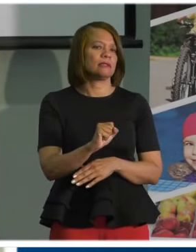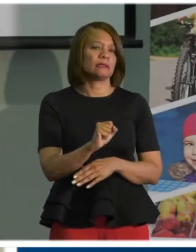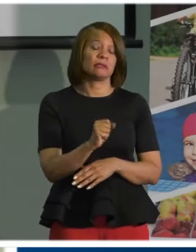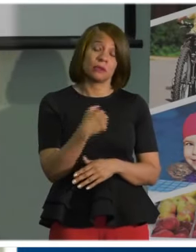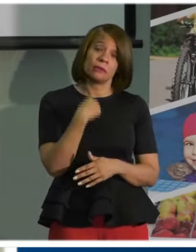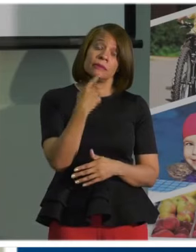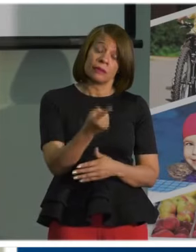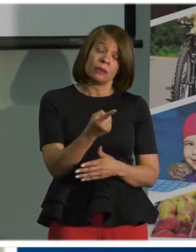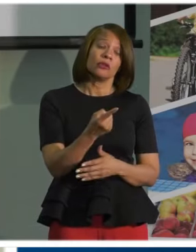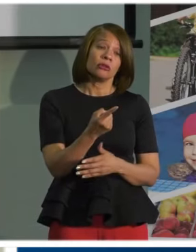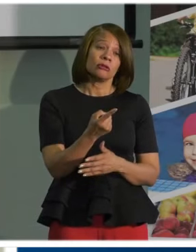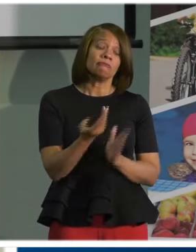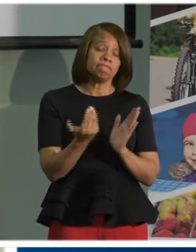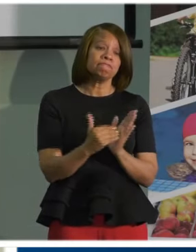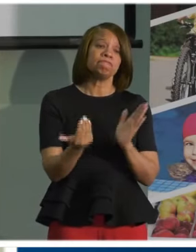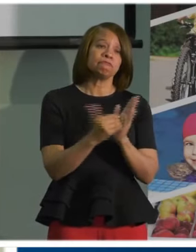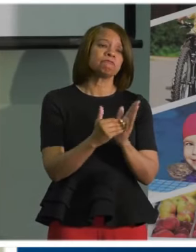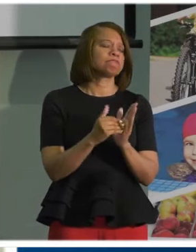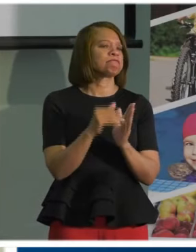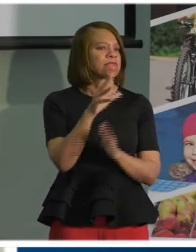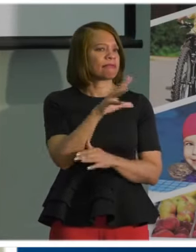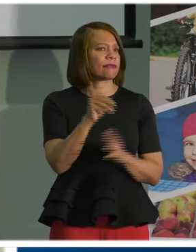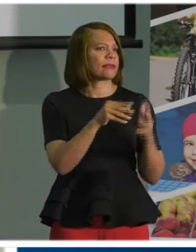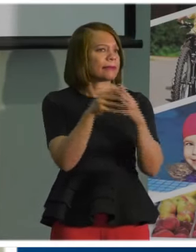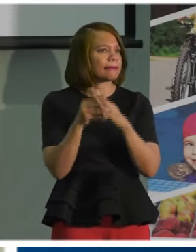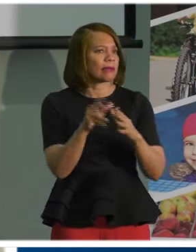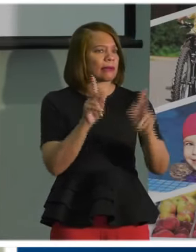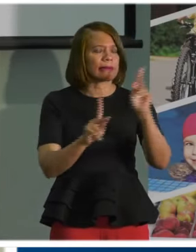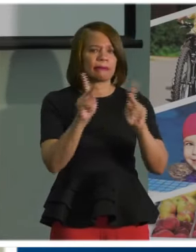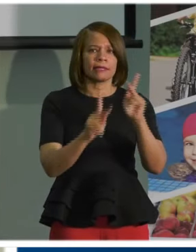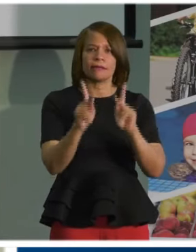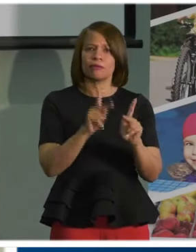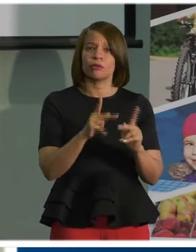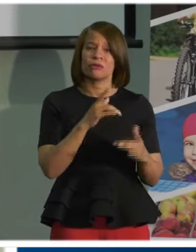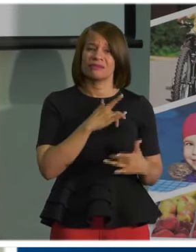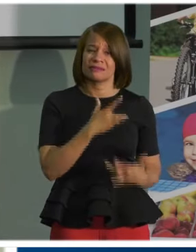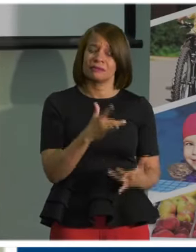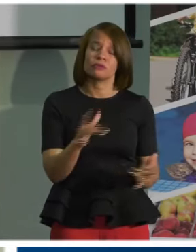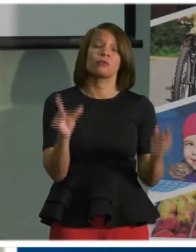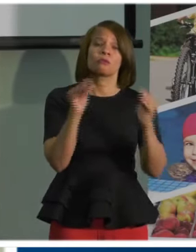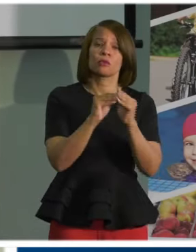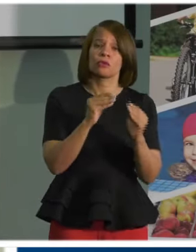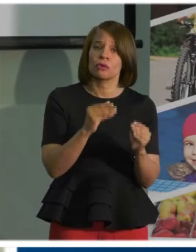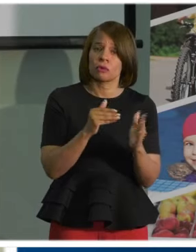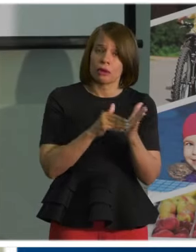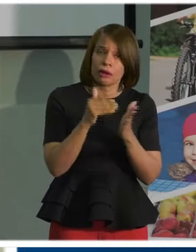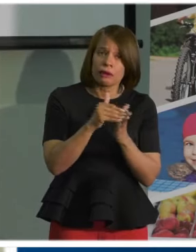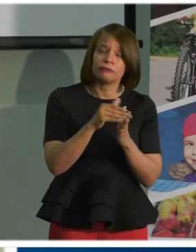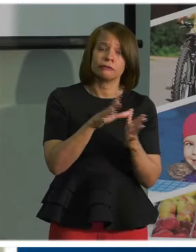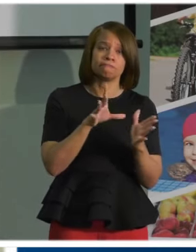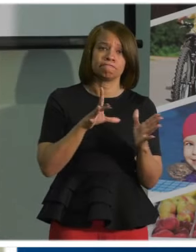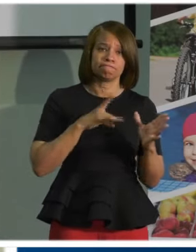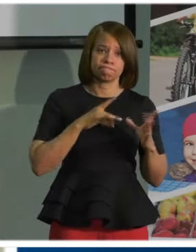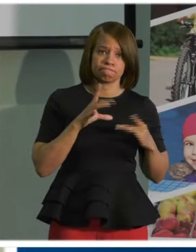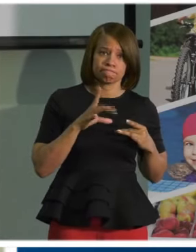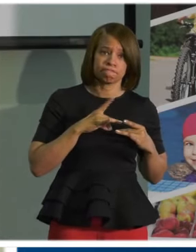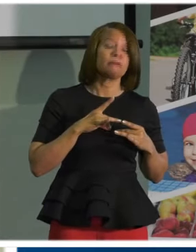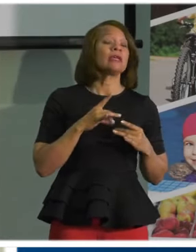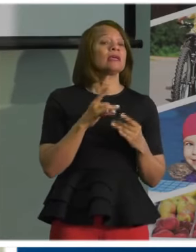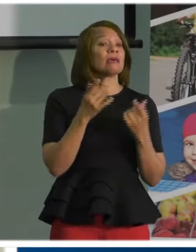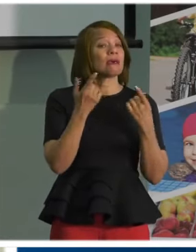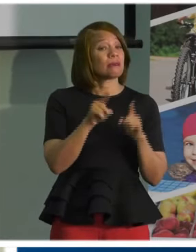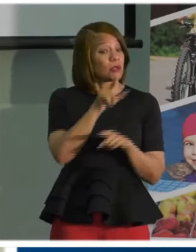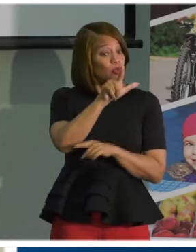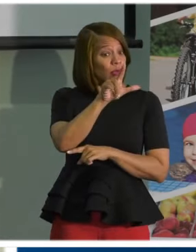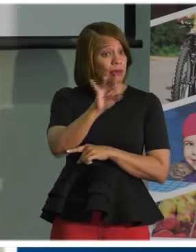African Americans are disproportionately impacted by this virus. While African Americans make up about 29 percent of our population,